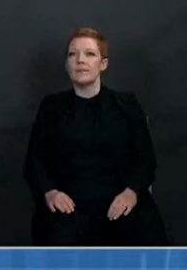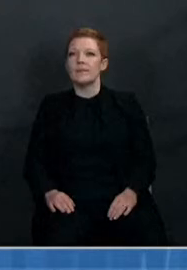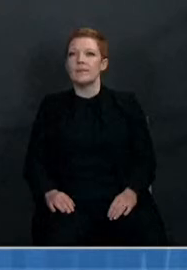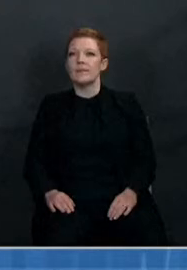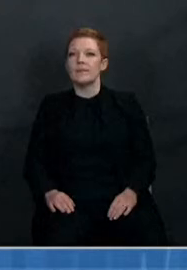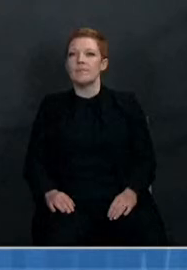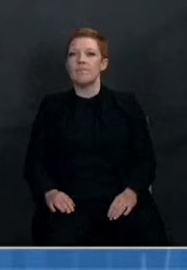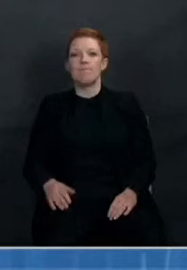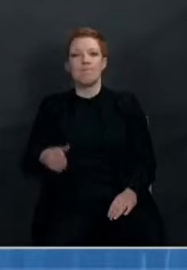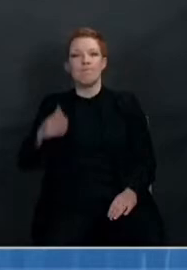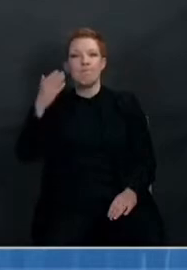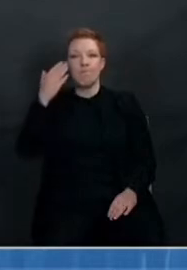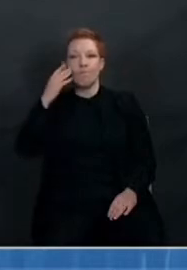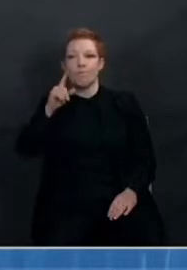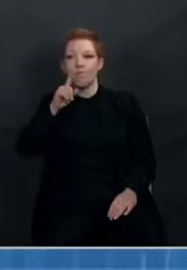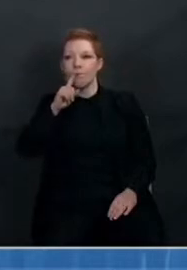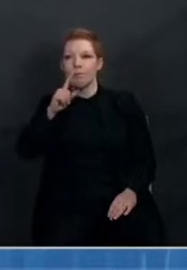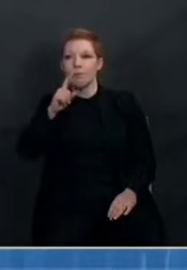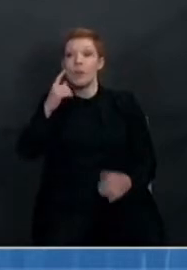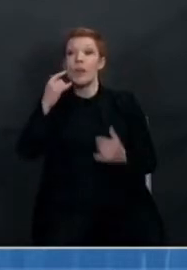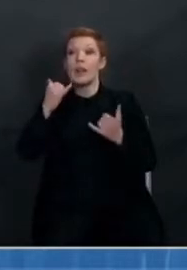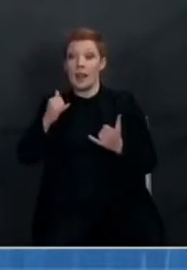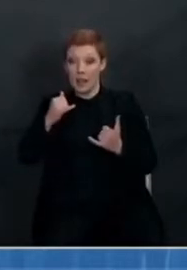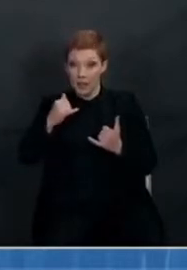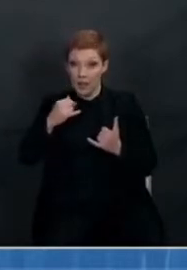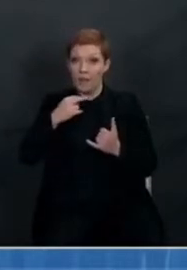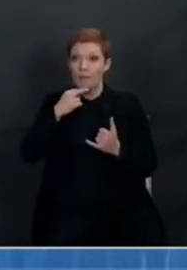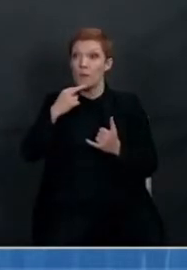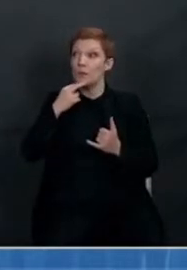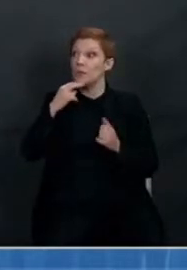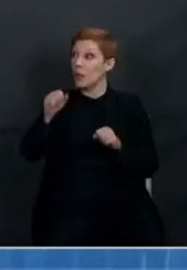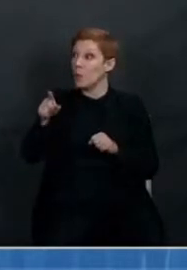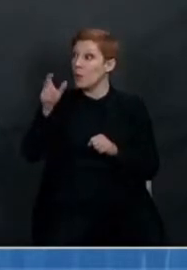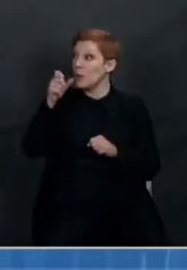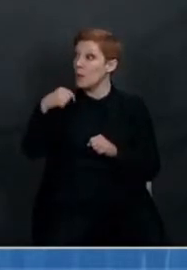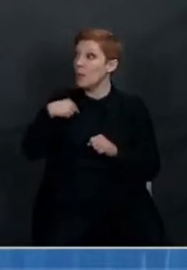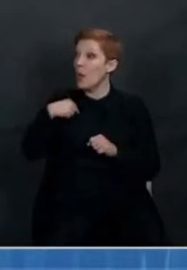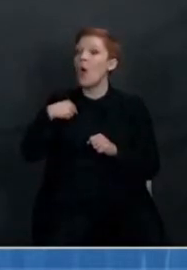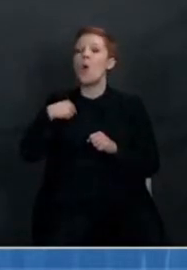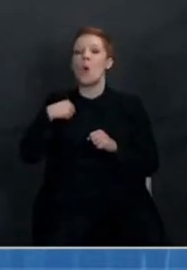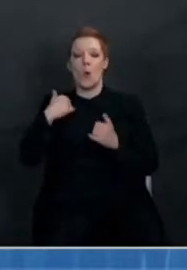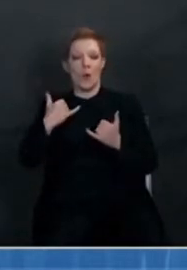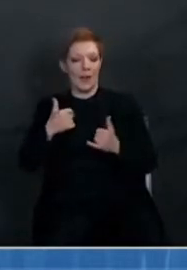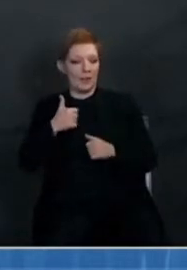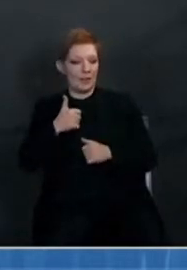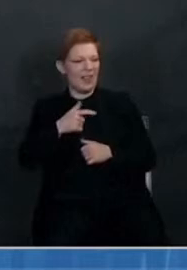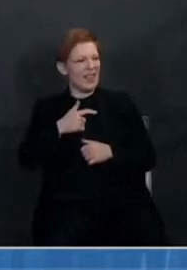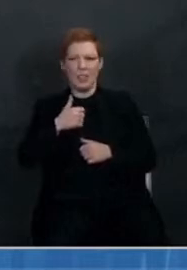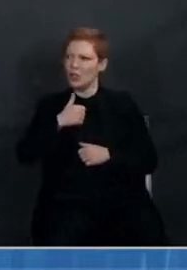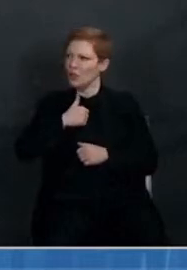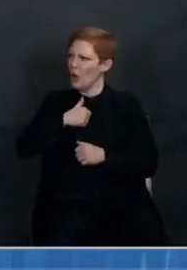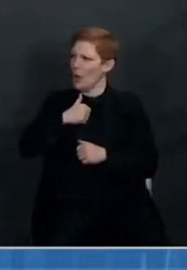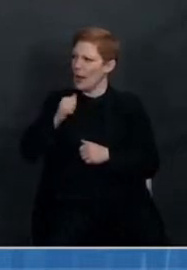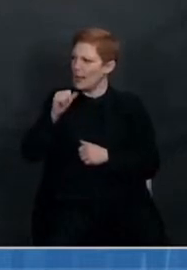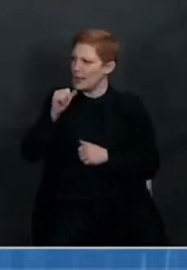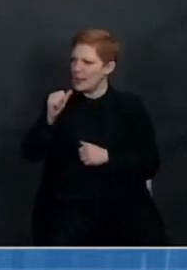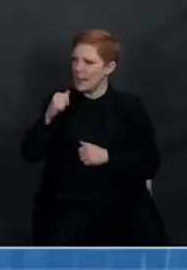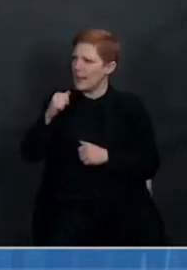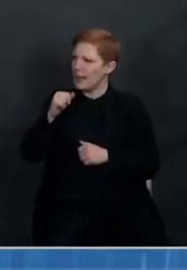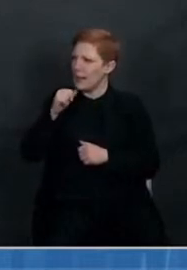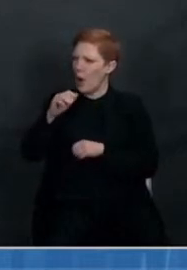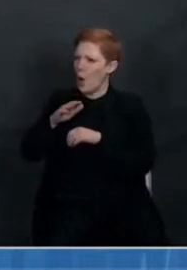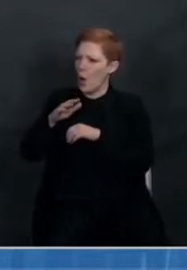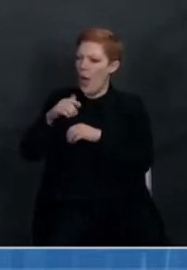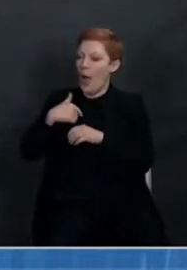All right, I don't know what's going on there. Can you hear me? Sorry. Yep, you're there, Francesca. Sorry, I wasn't unmuted before, but I asked,